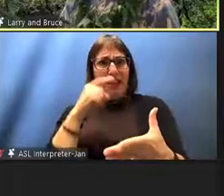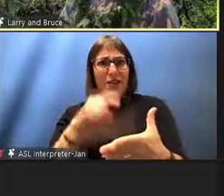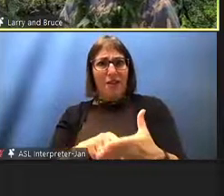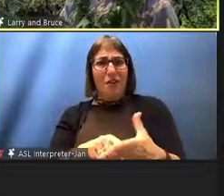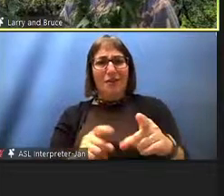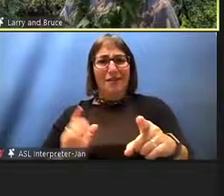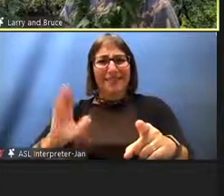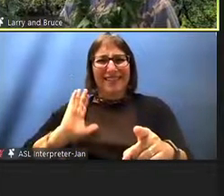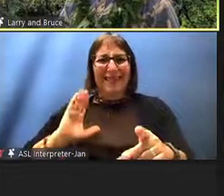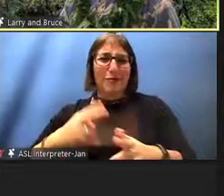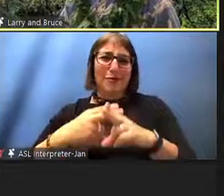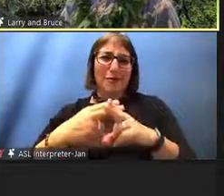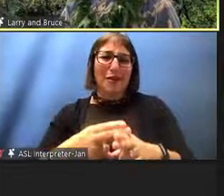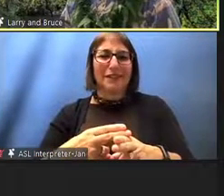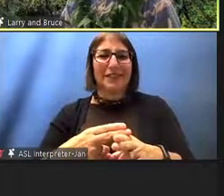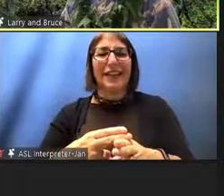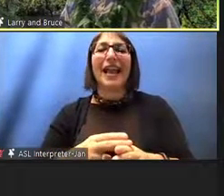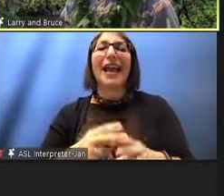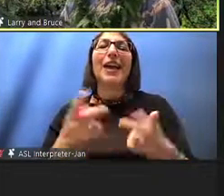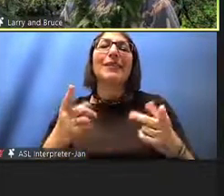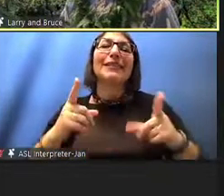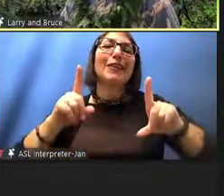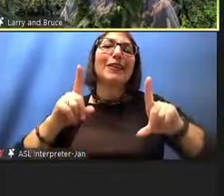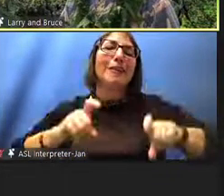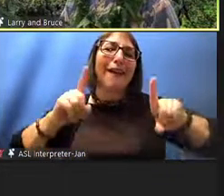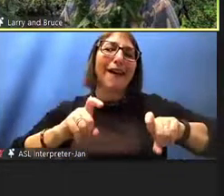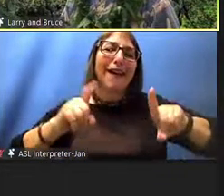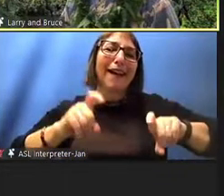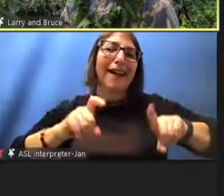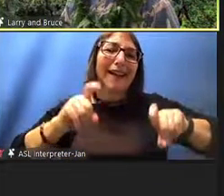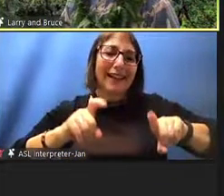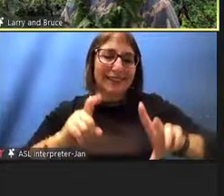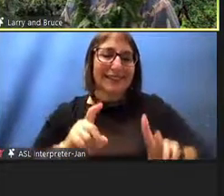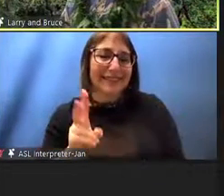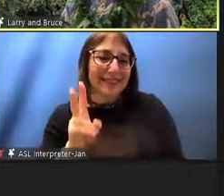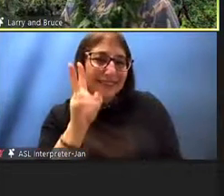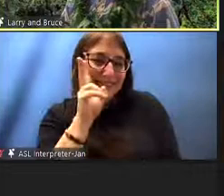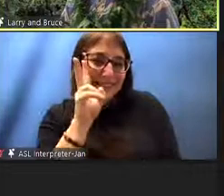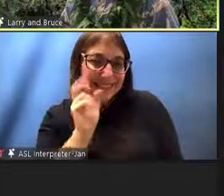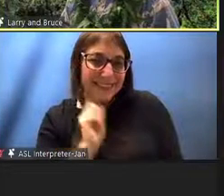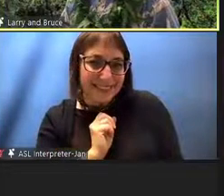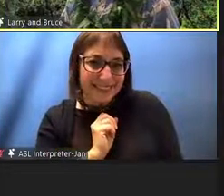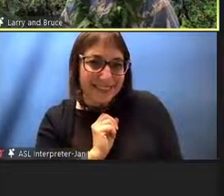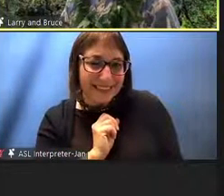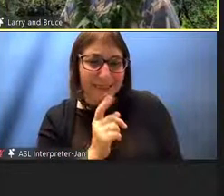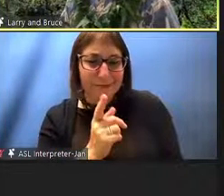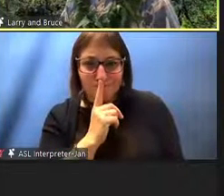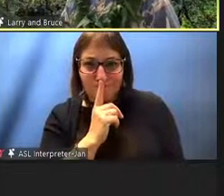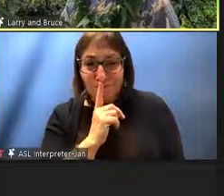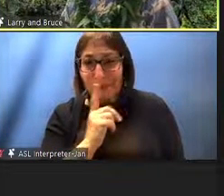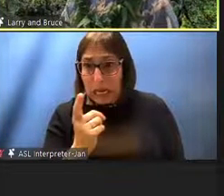then a trial attempt to see how that we could teach